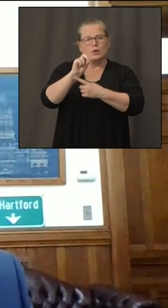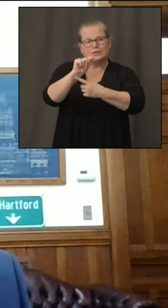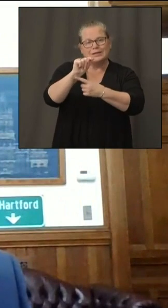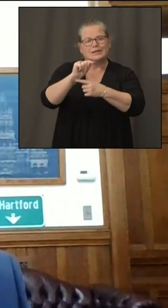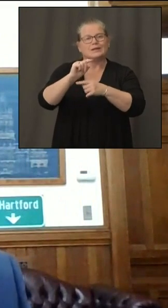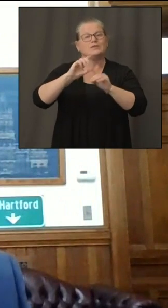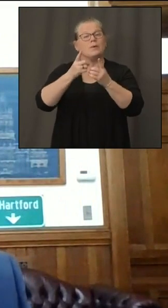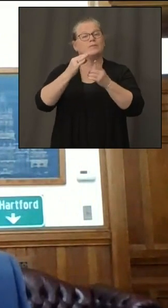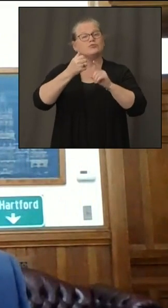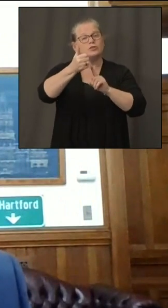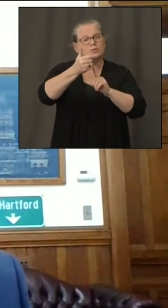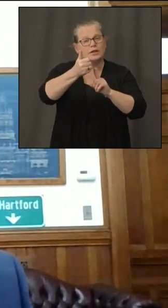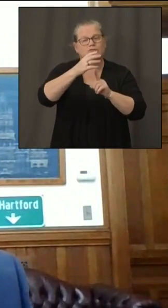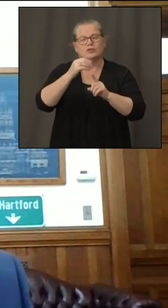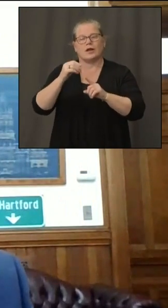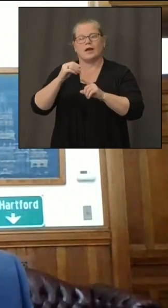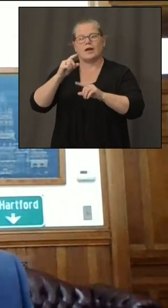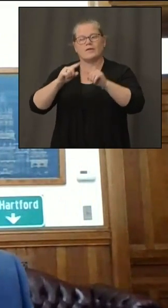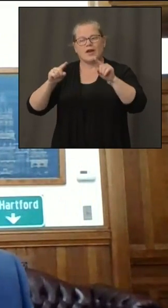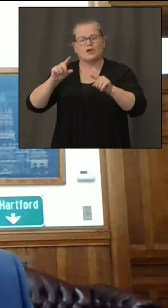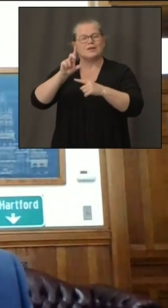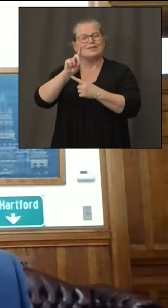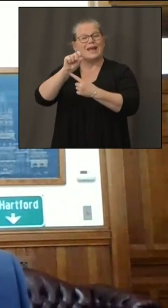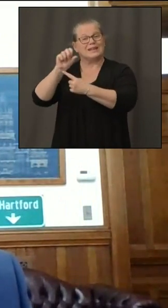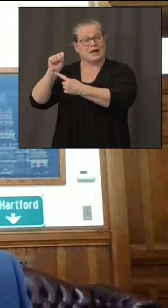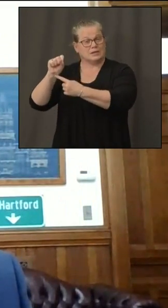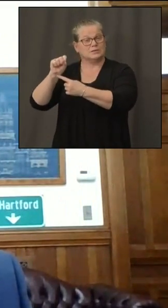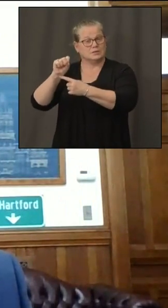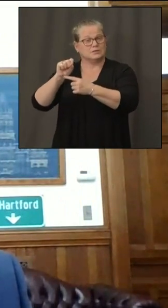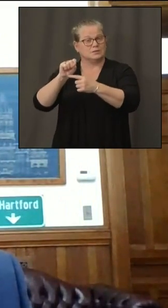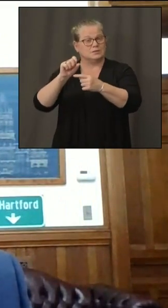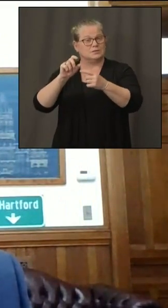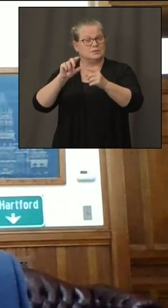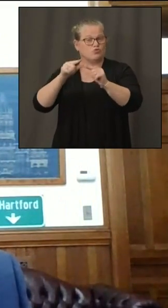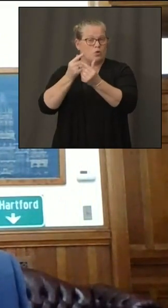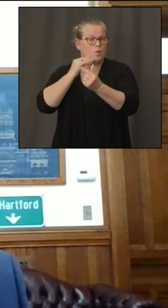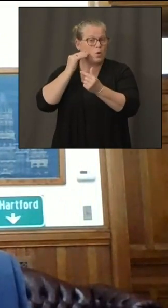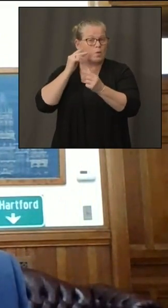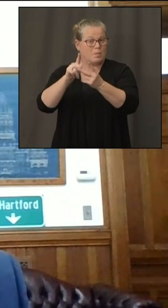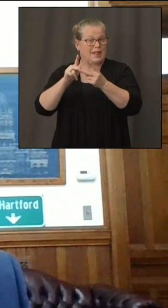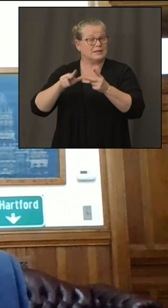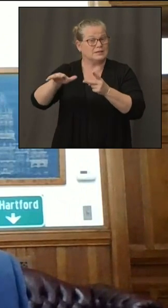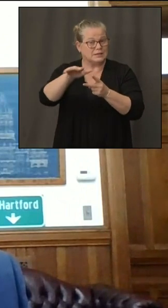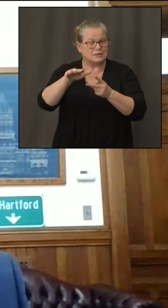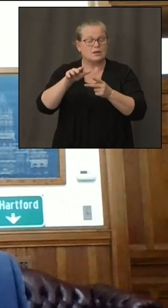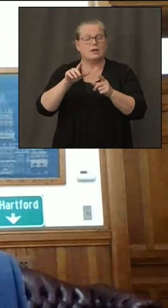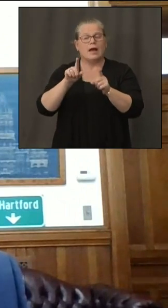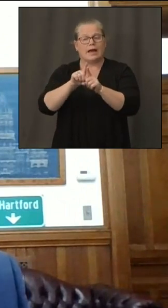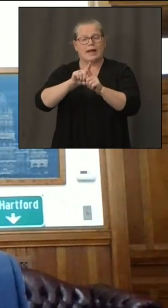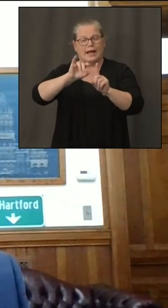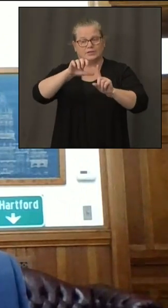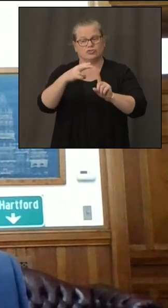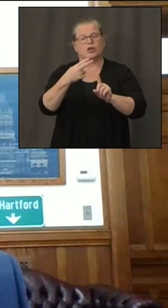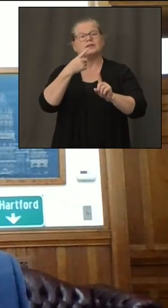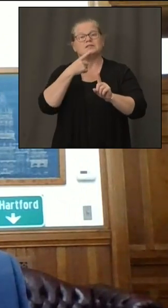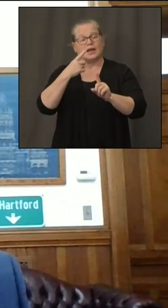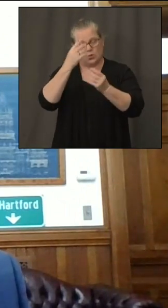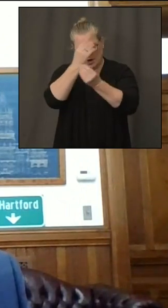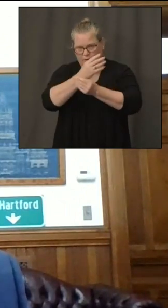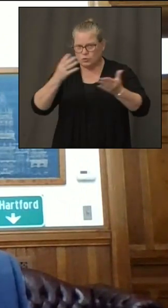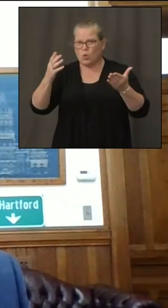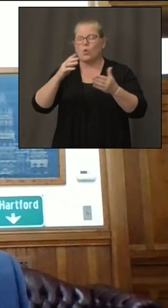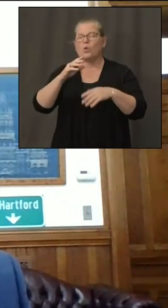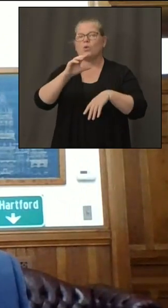uh ess related facilities as well we have josh stated we have provided those related